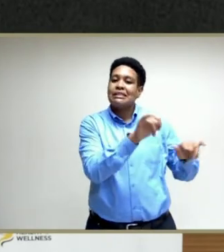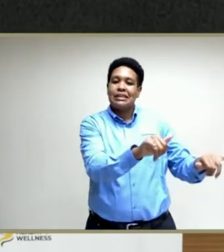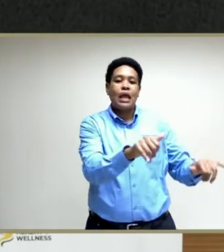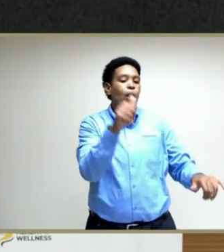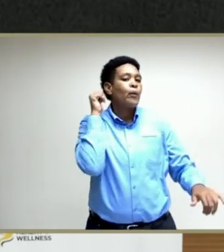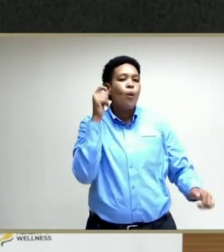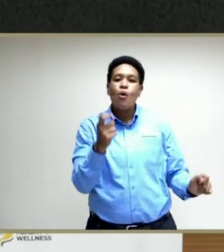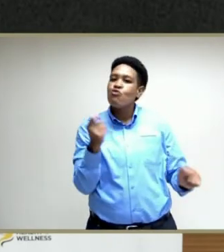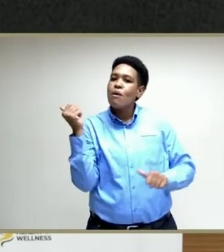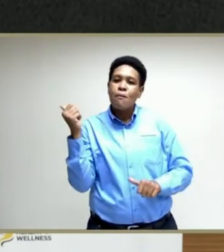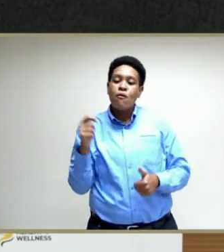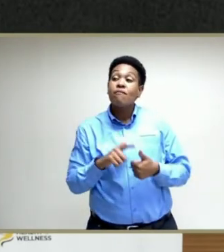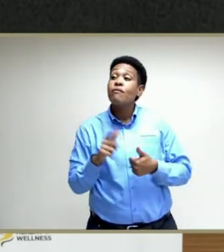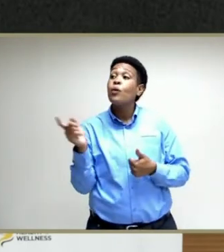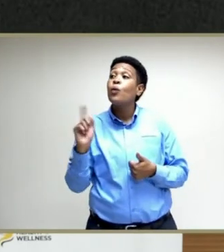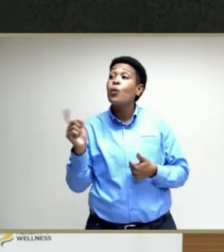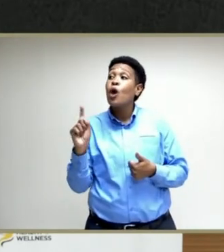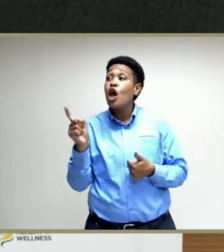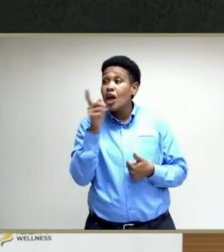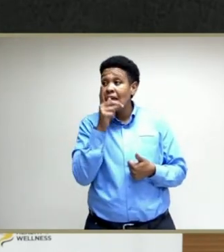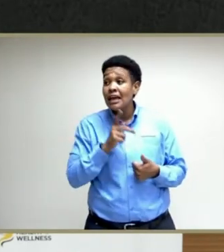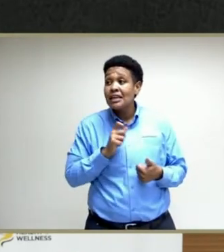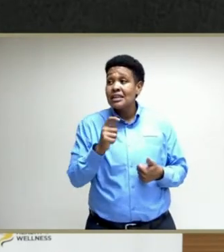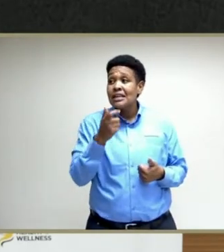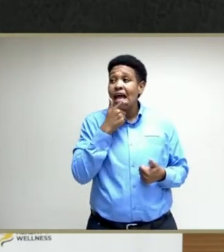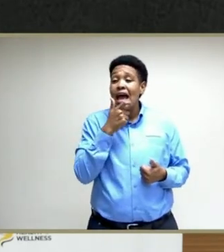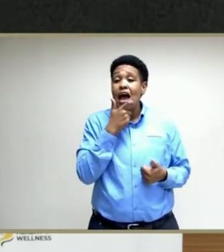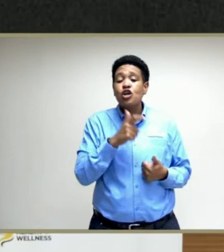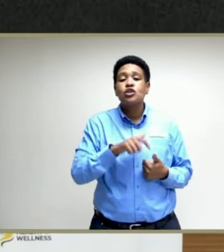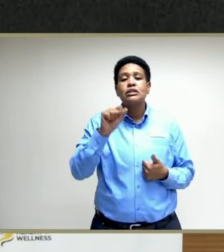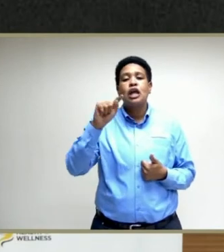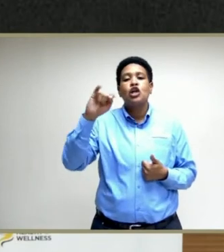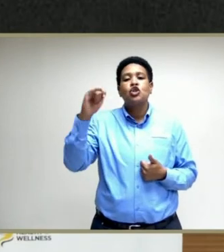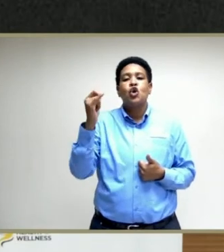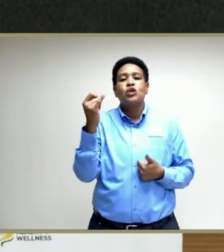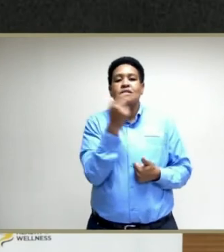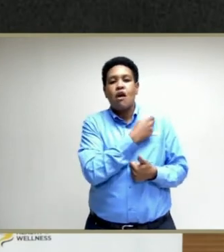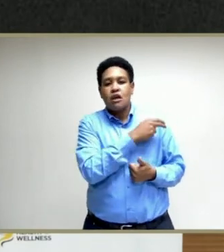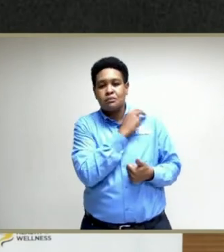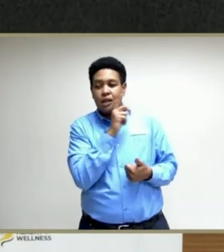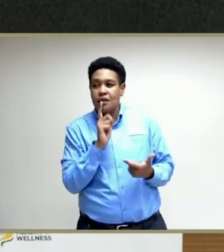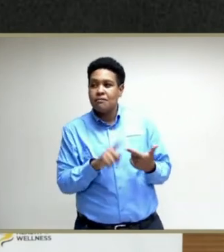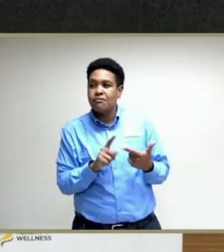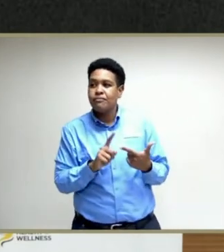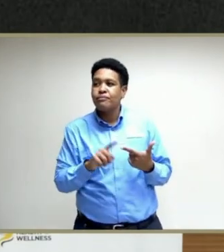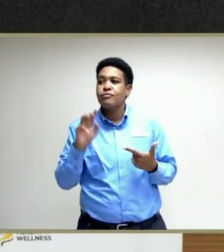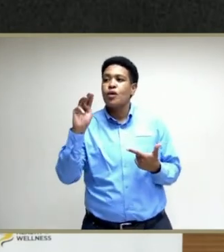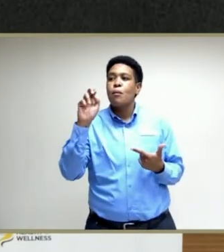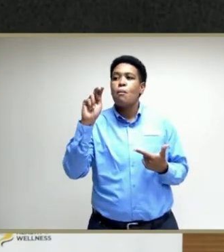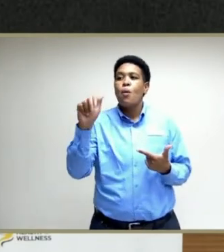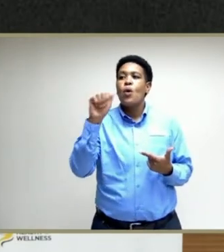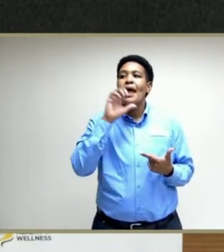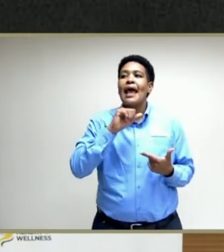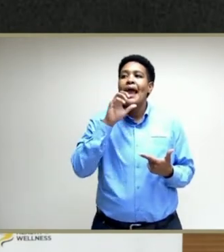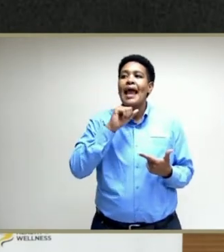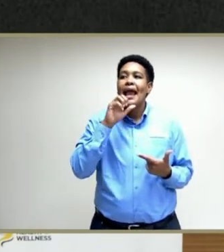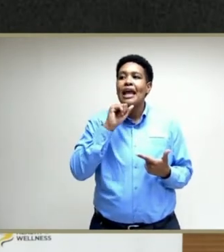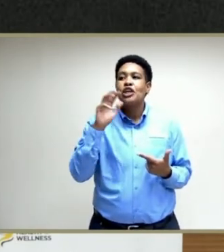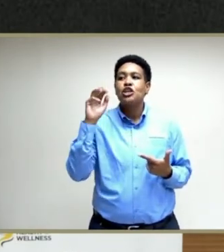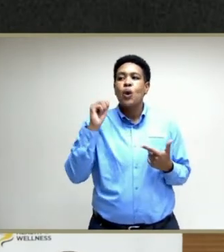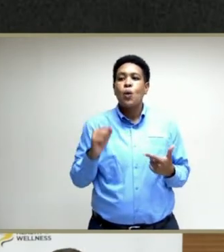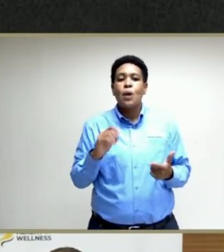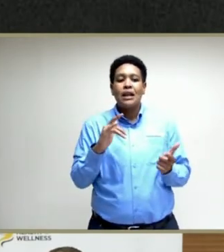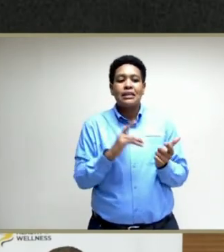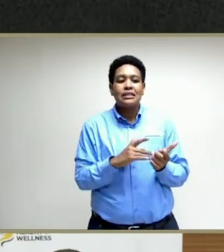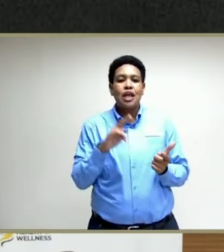sites would be fixed sites. Kingston and St. Andrew, it would be St. Joseph's Hospital. Mona Aging and Wellness Center, the University